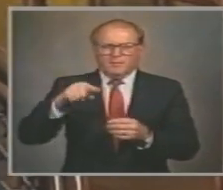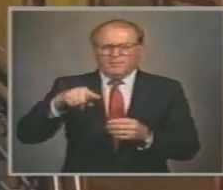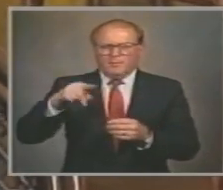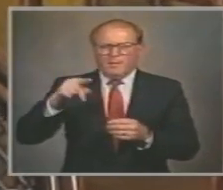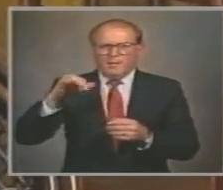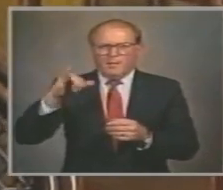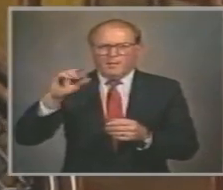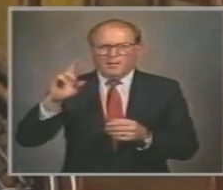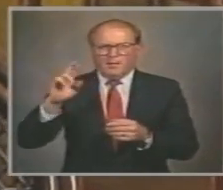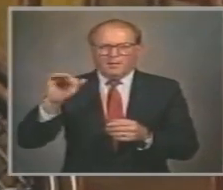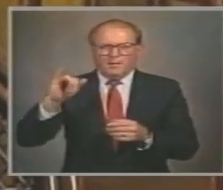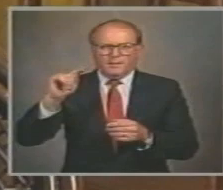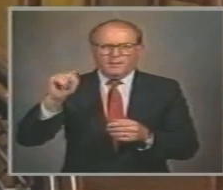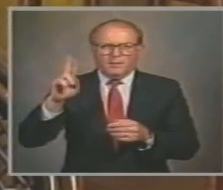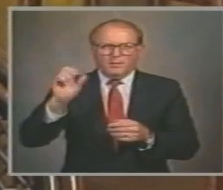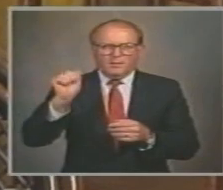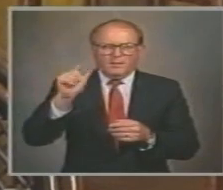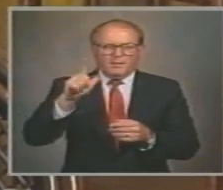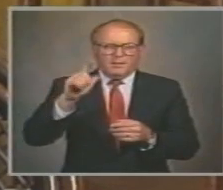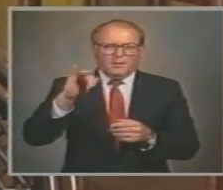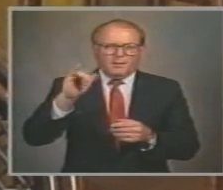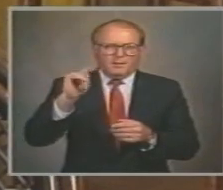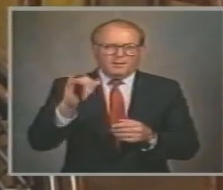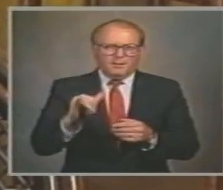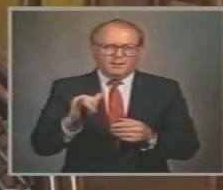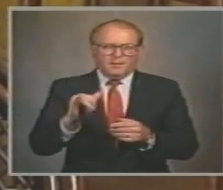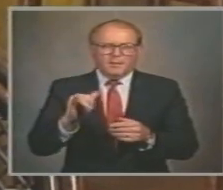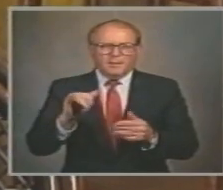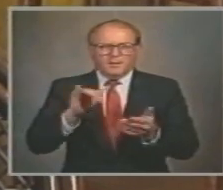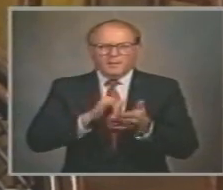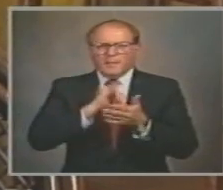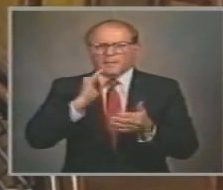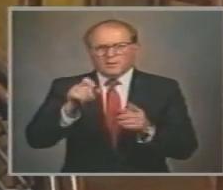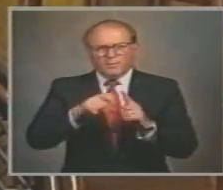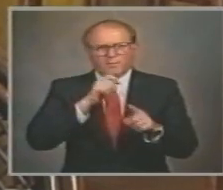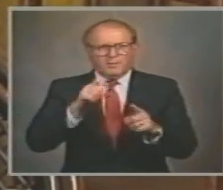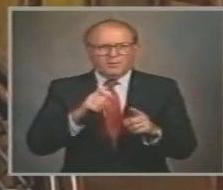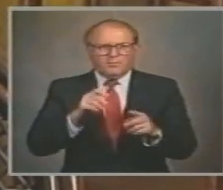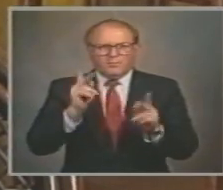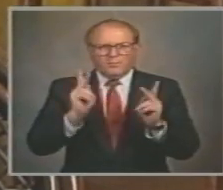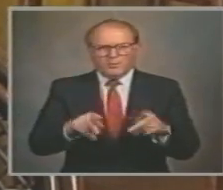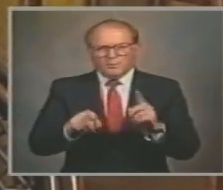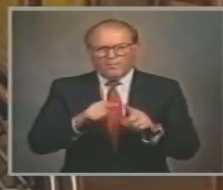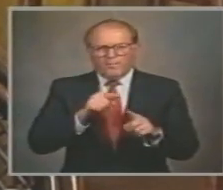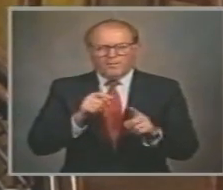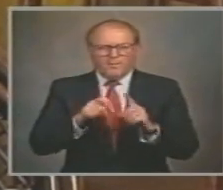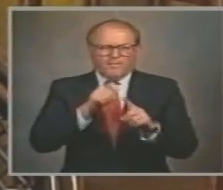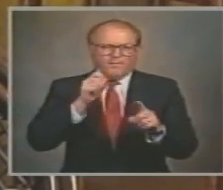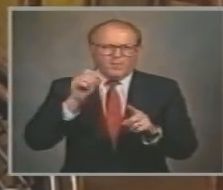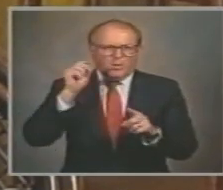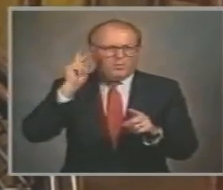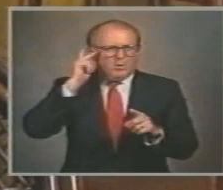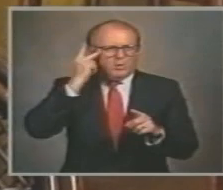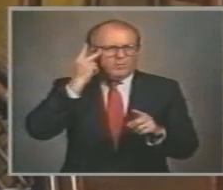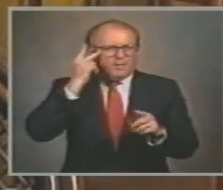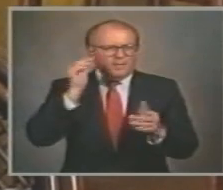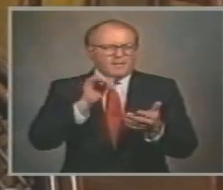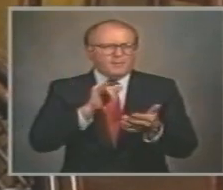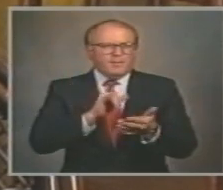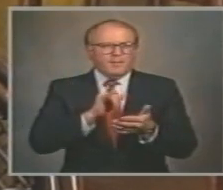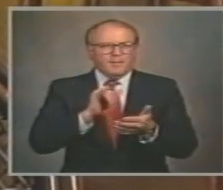That's an observation Of a Presbyterian minister from Korea Who 60 years after receiving his education Here in America